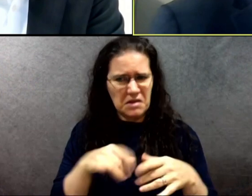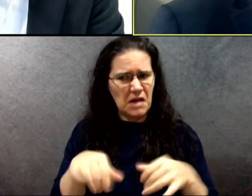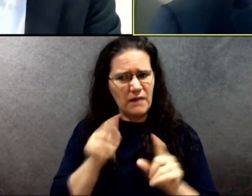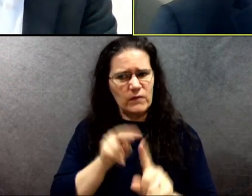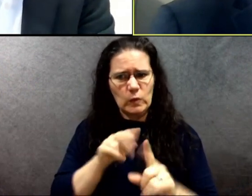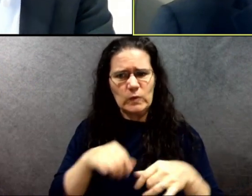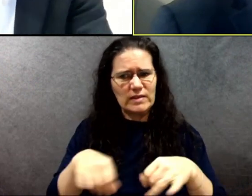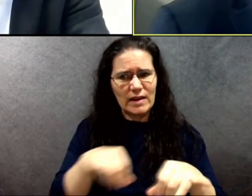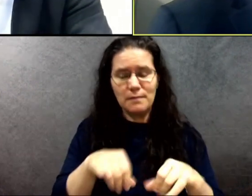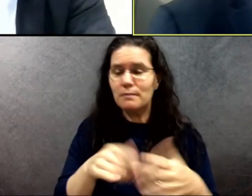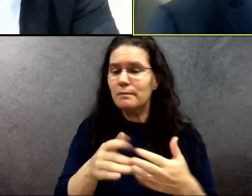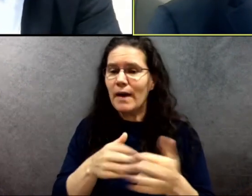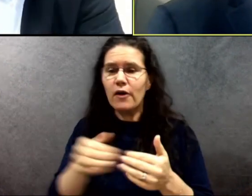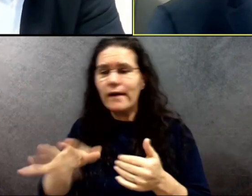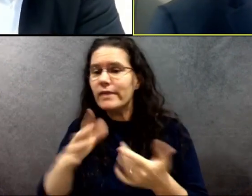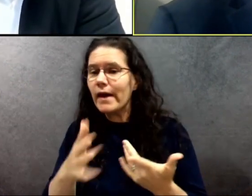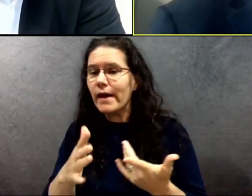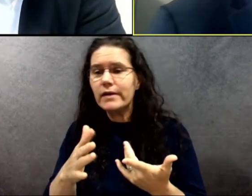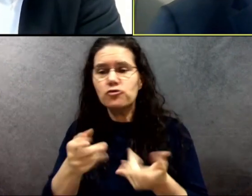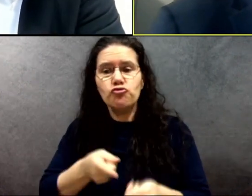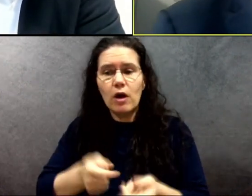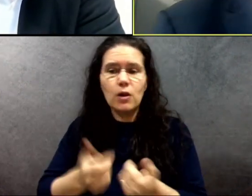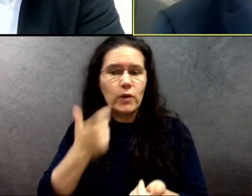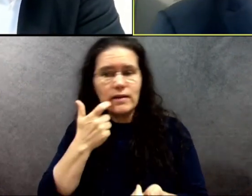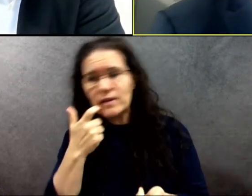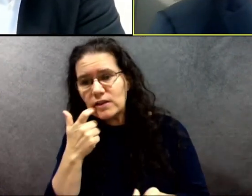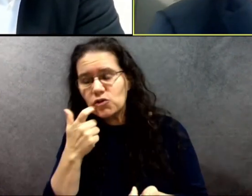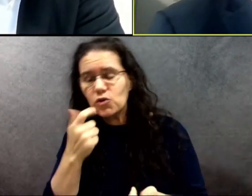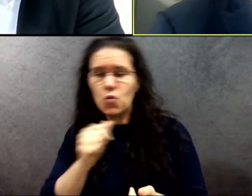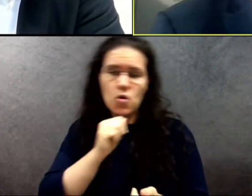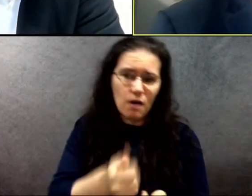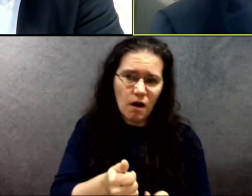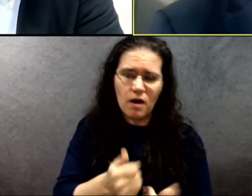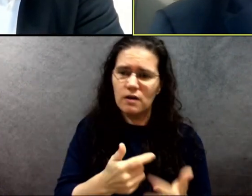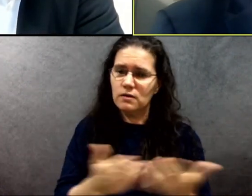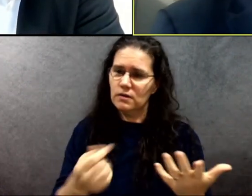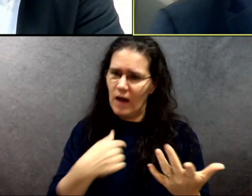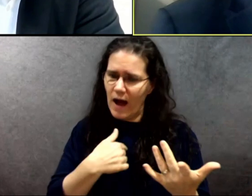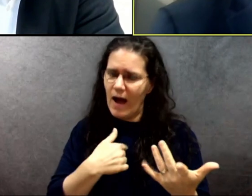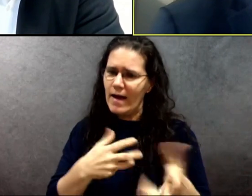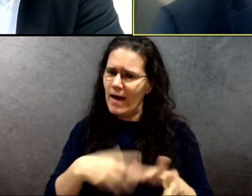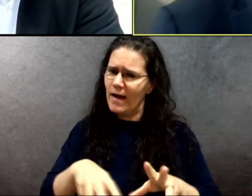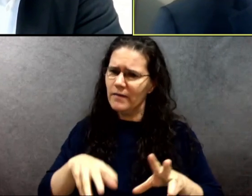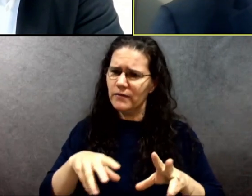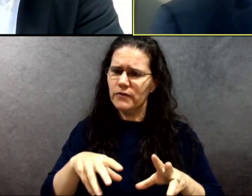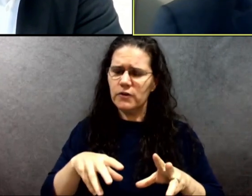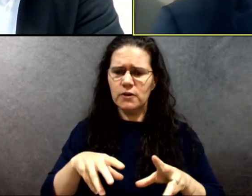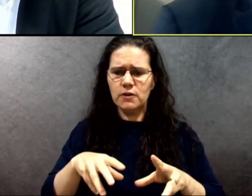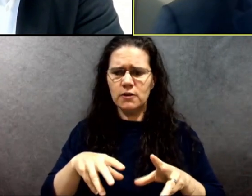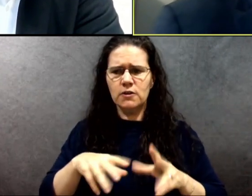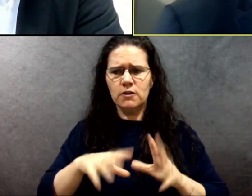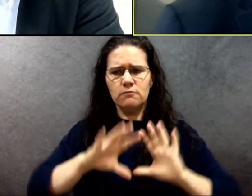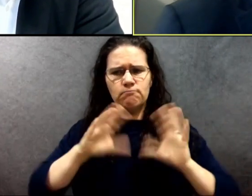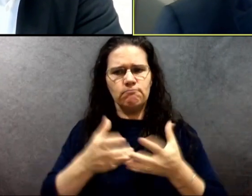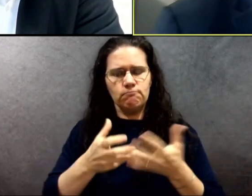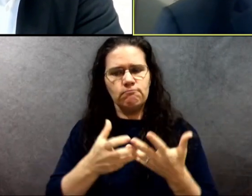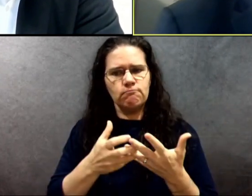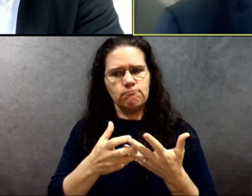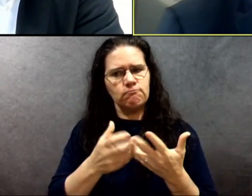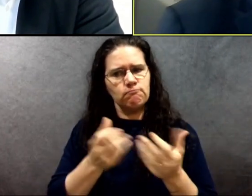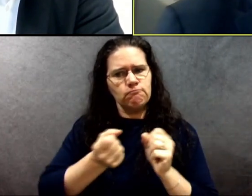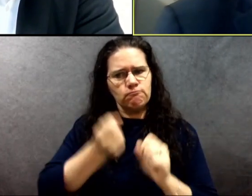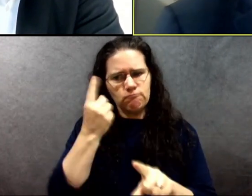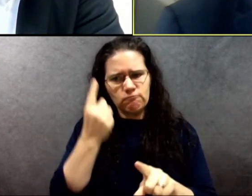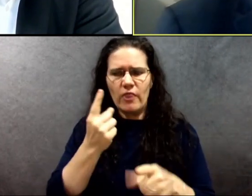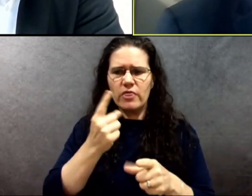problem with addiction or not. I've been embracing the principles of procedural justice my whole